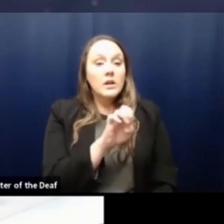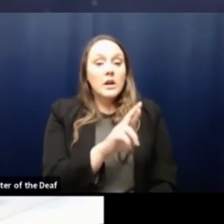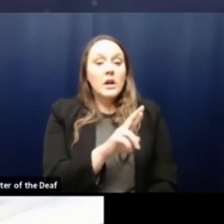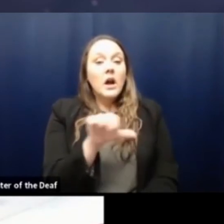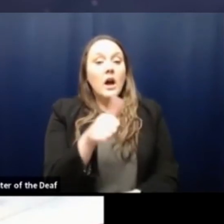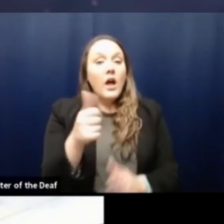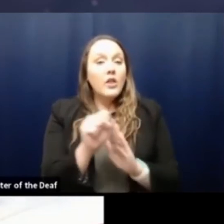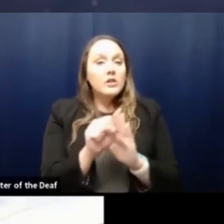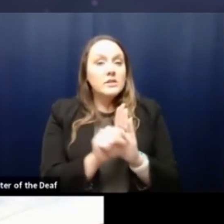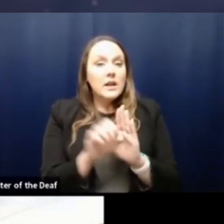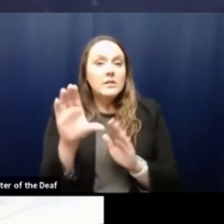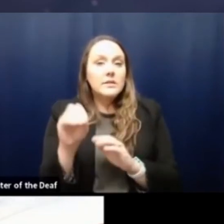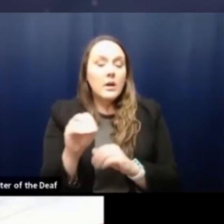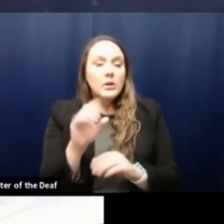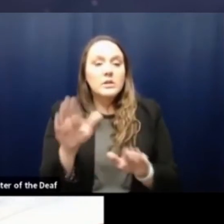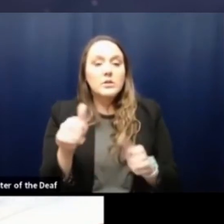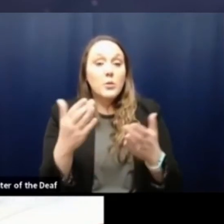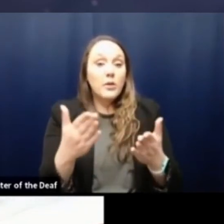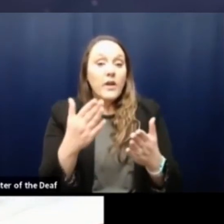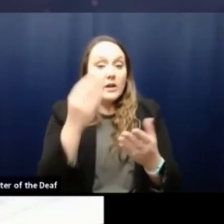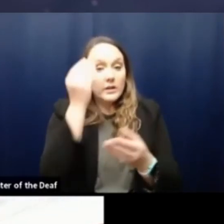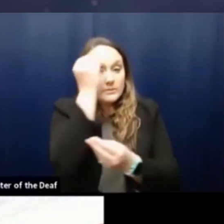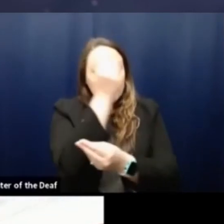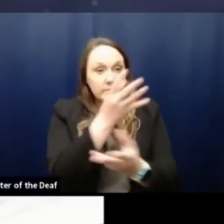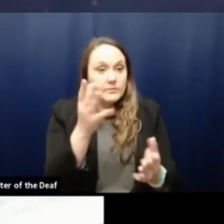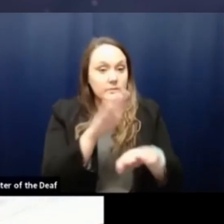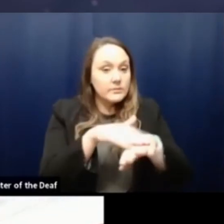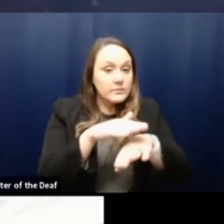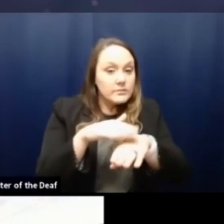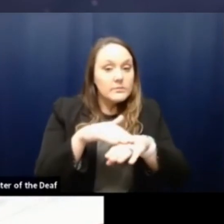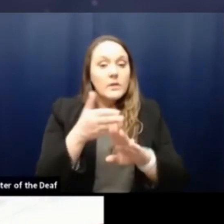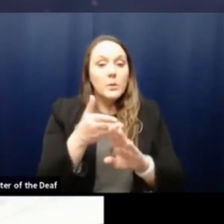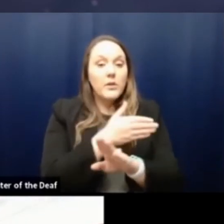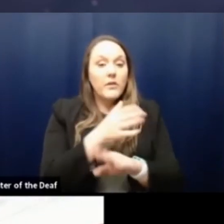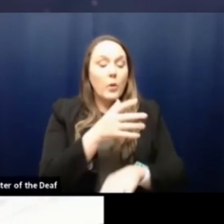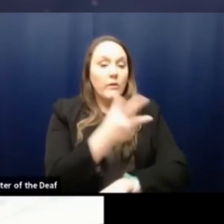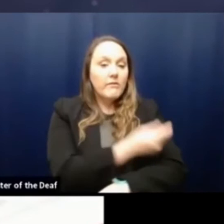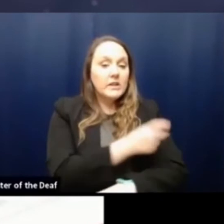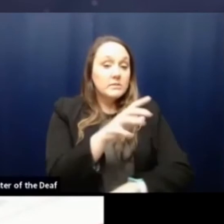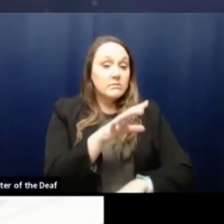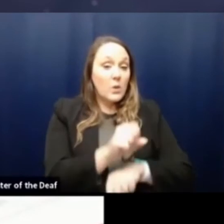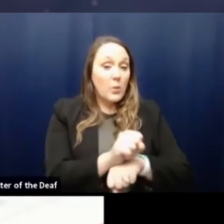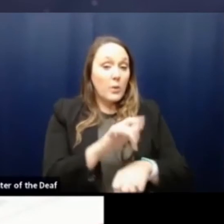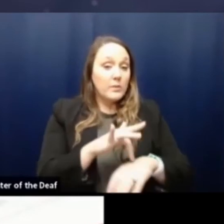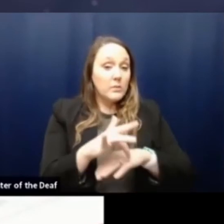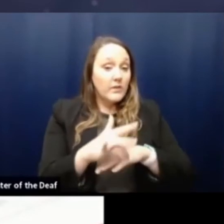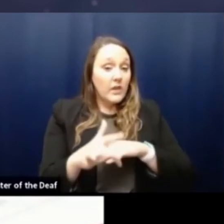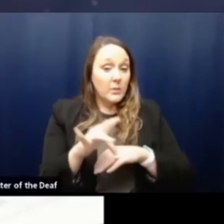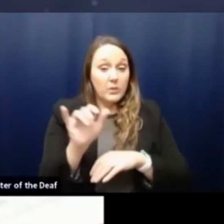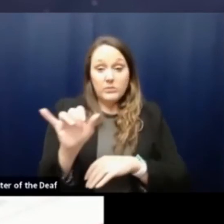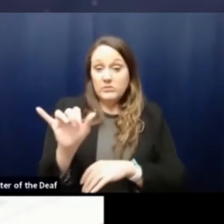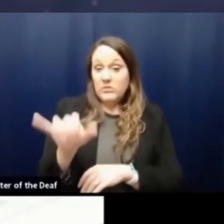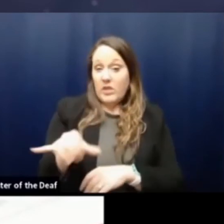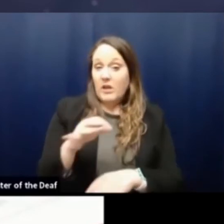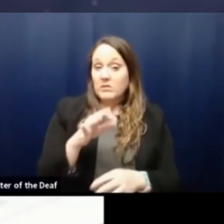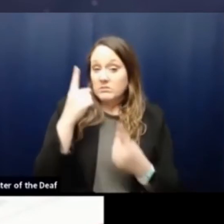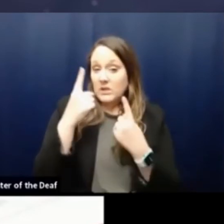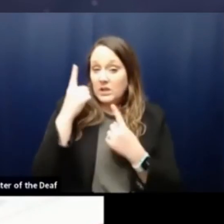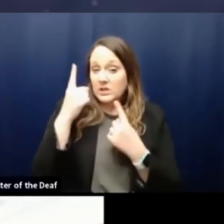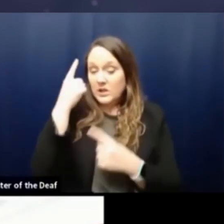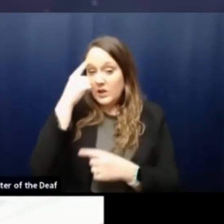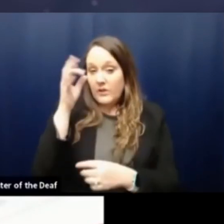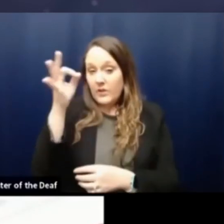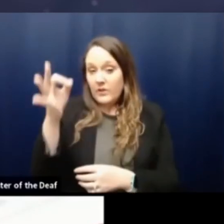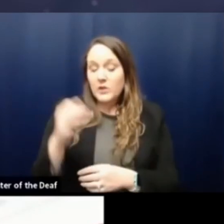states or counties are giving people a heads up before vaccine appointments open. Is that a consideration for the future? We are